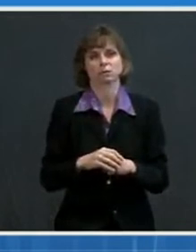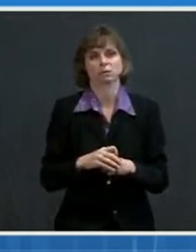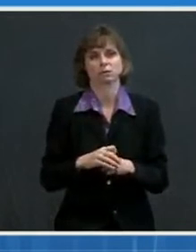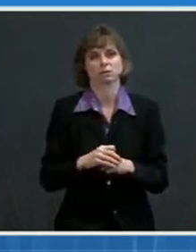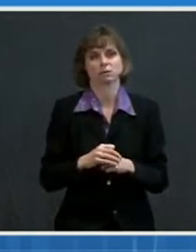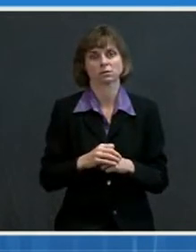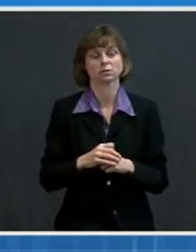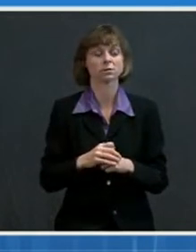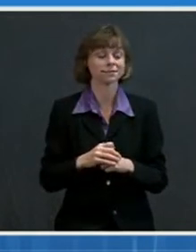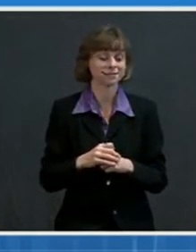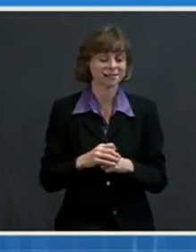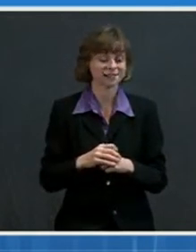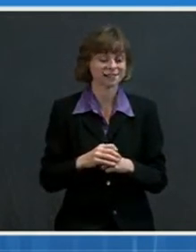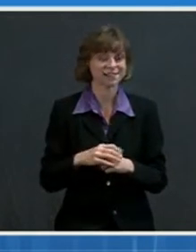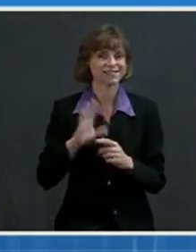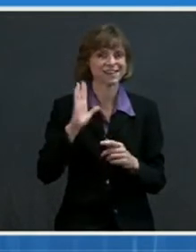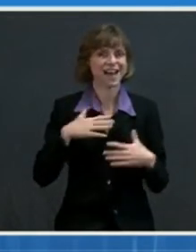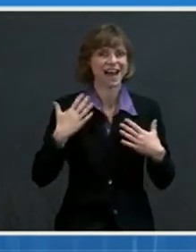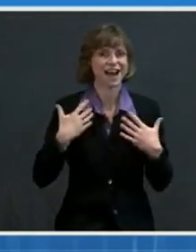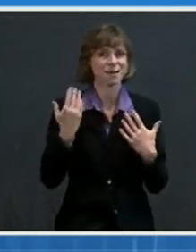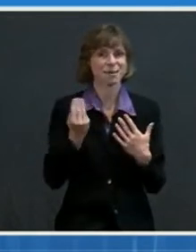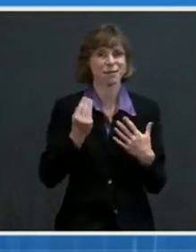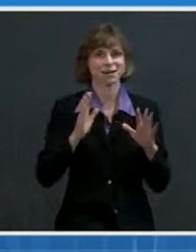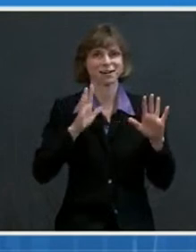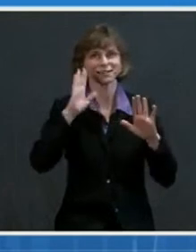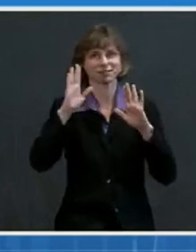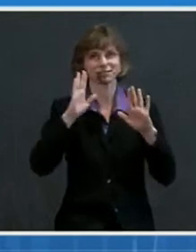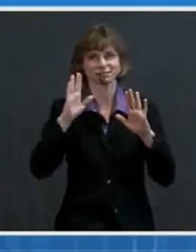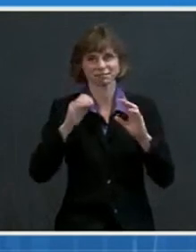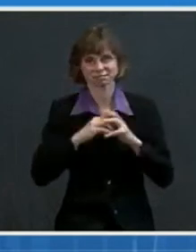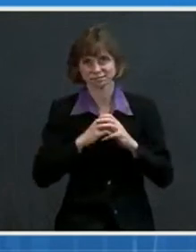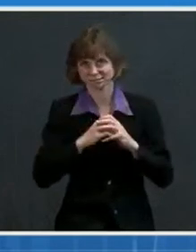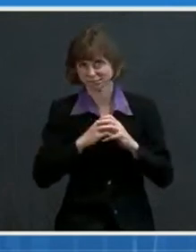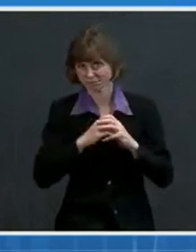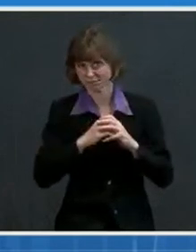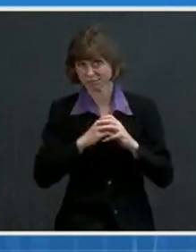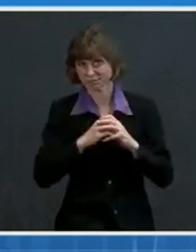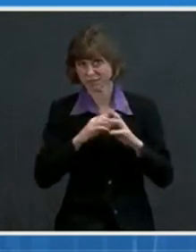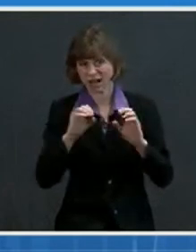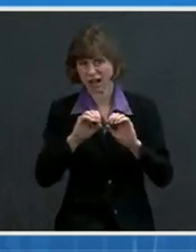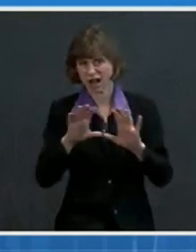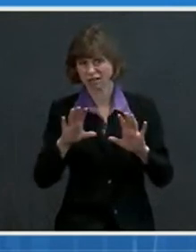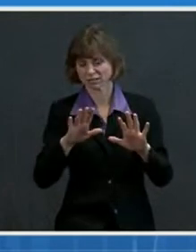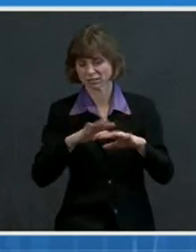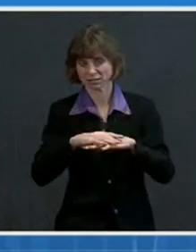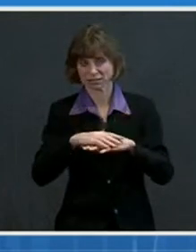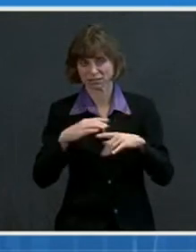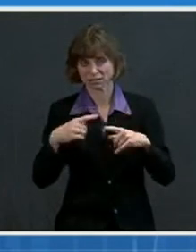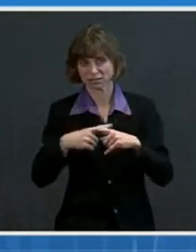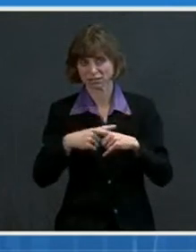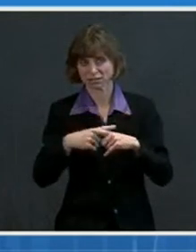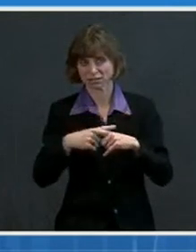Hi, everyone. Happy Monday. Um, hey, guys. Women's Day. Obviously, this is special guests.